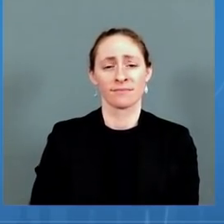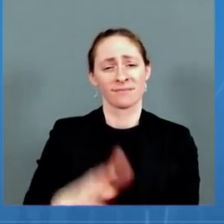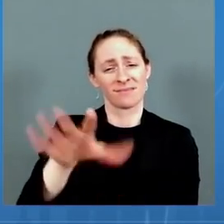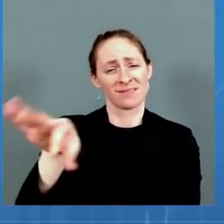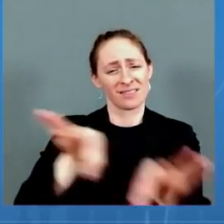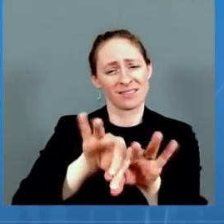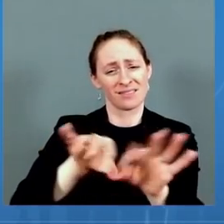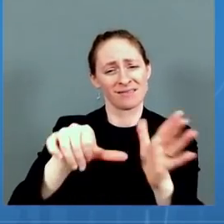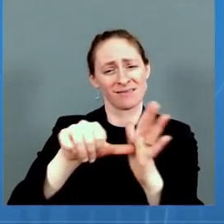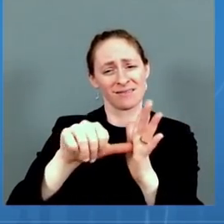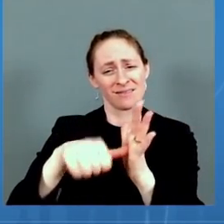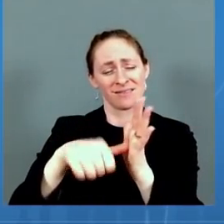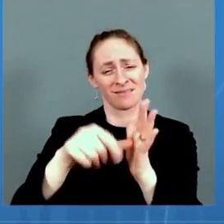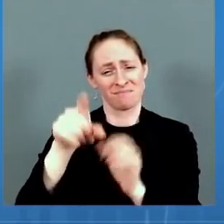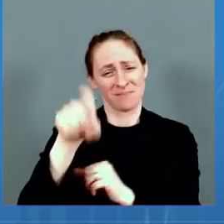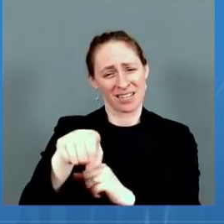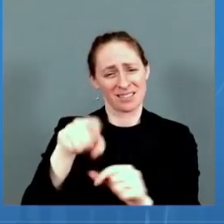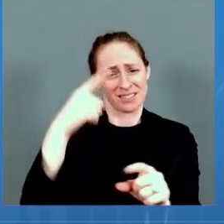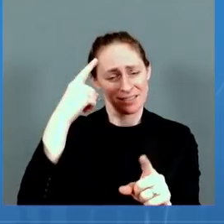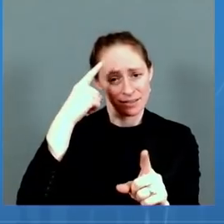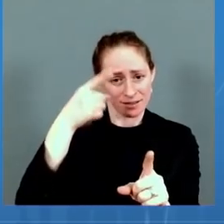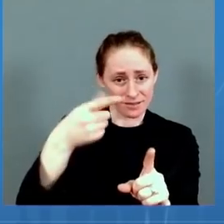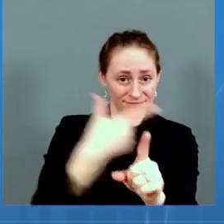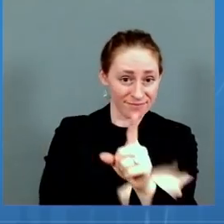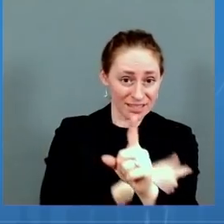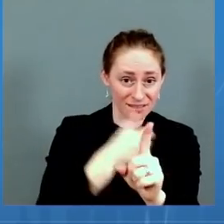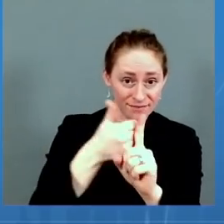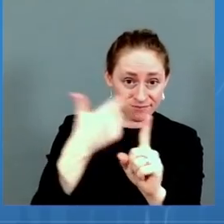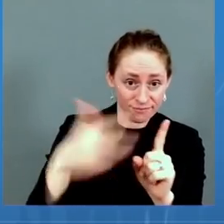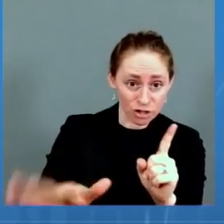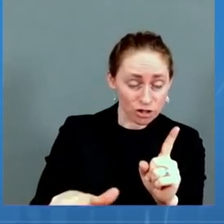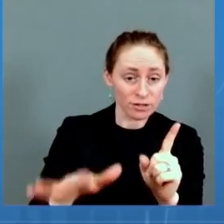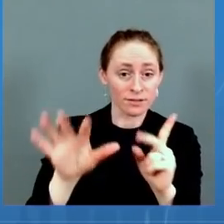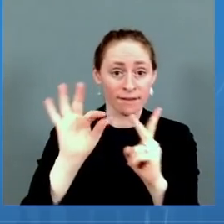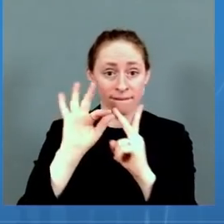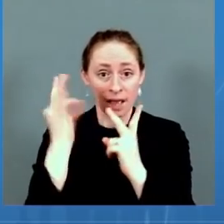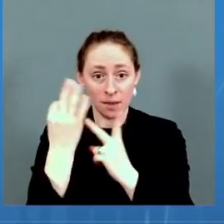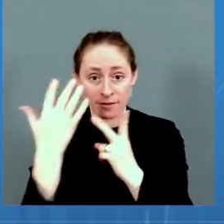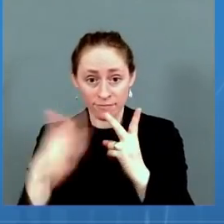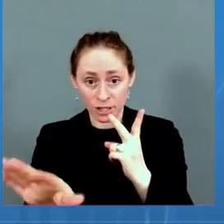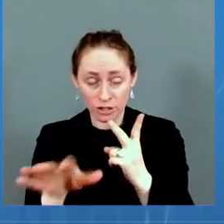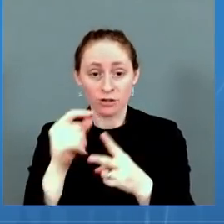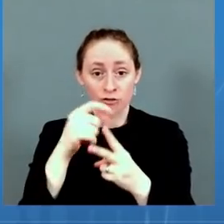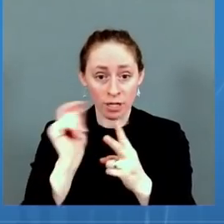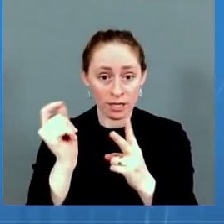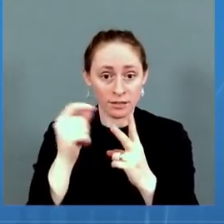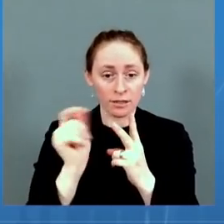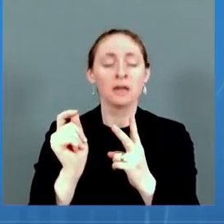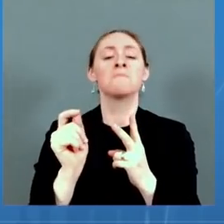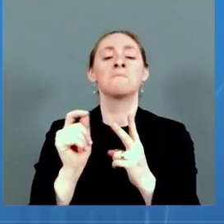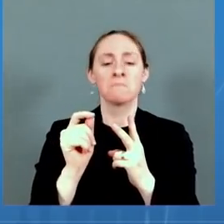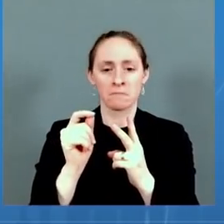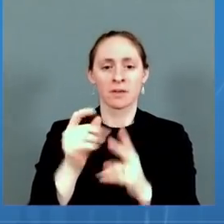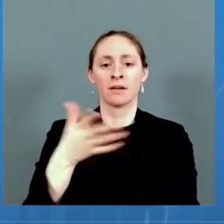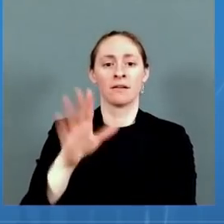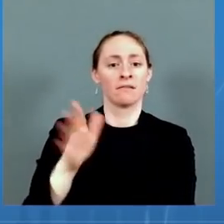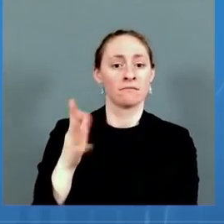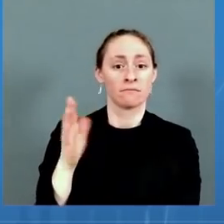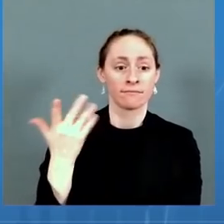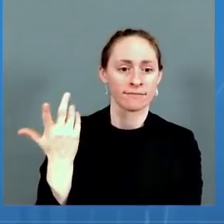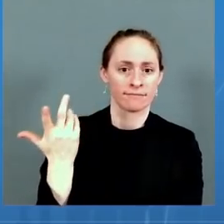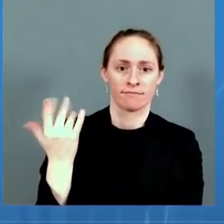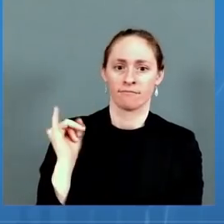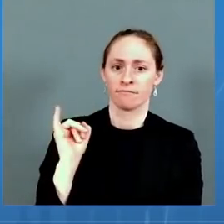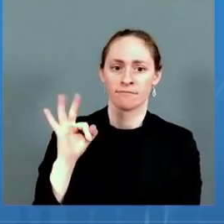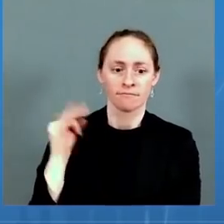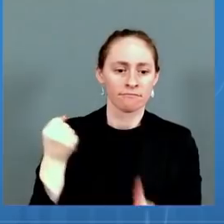If we didn't have these tools, I would be telling you to really, really be worried. But we have tools. So get